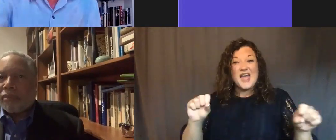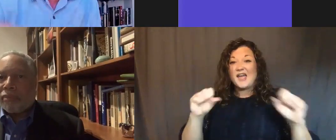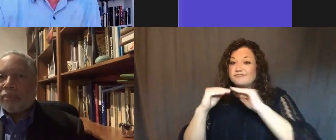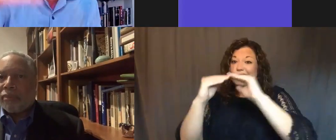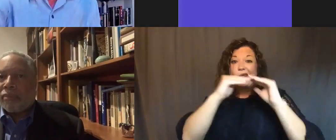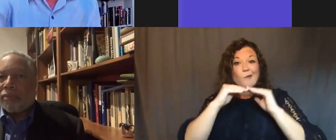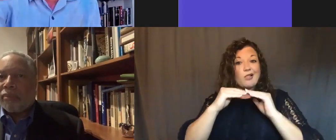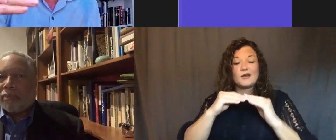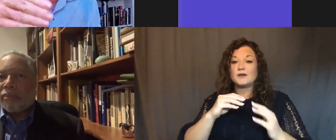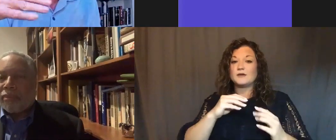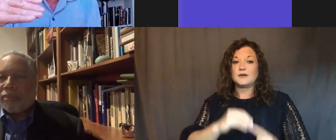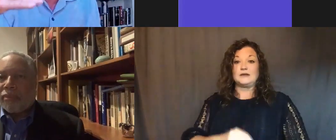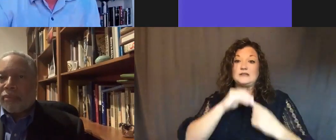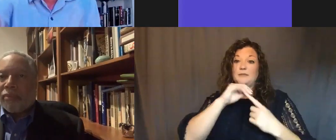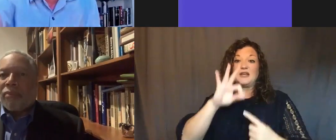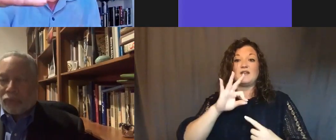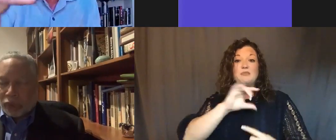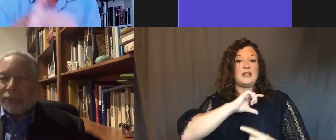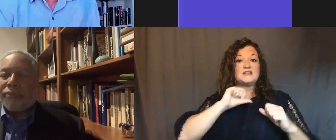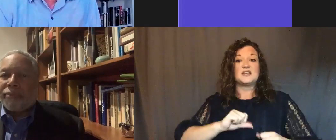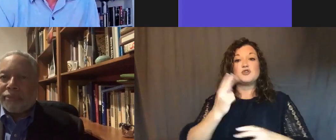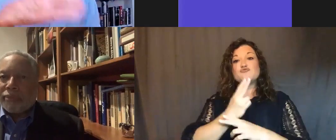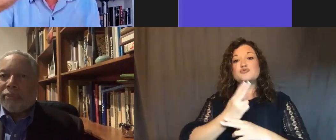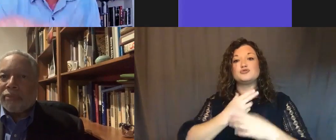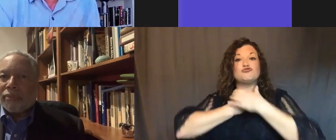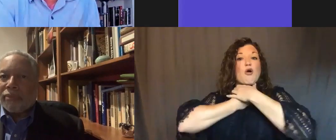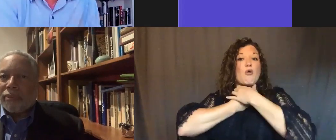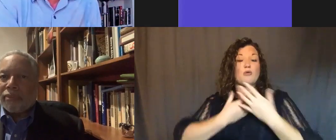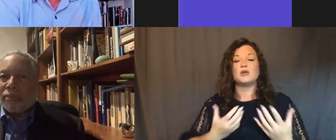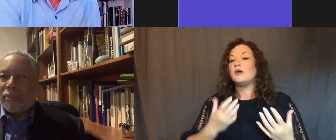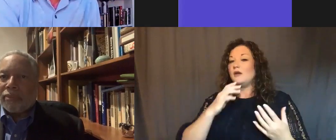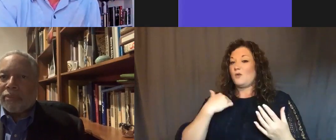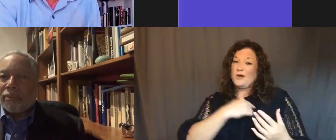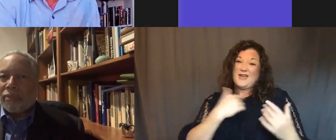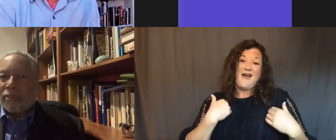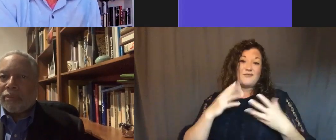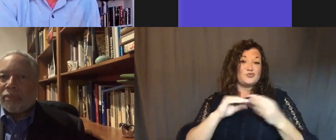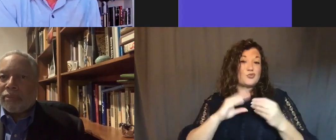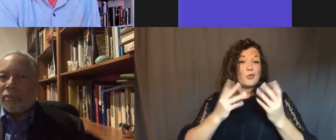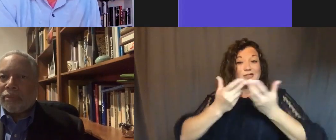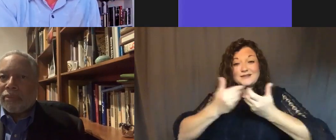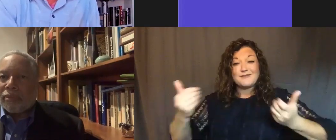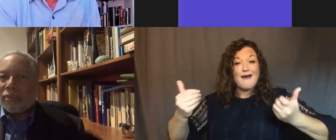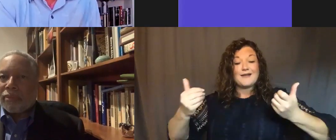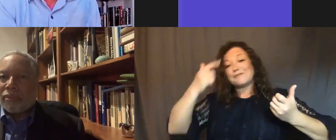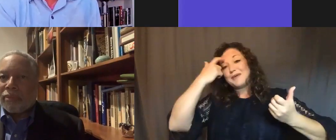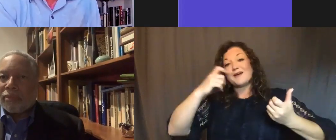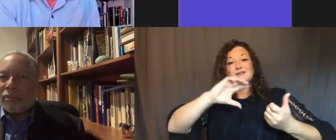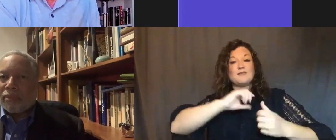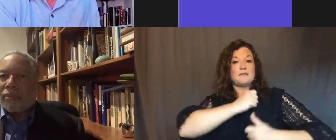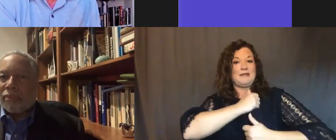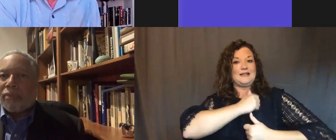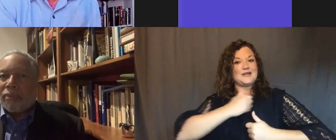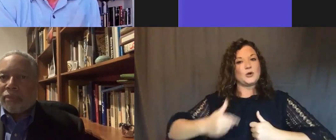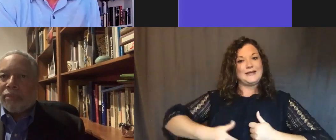unless the police can use chokeholds. We still have a story that's divided by kind of military instincts.